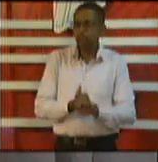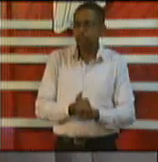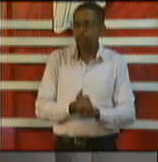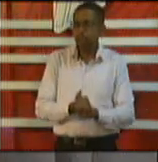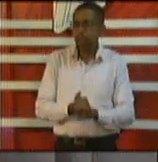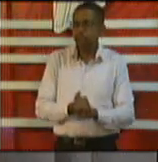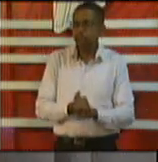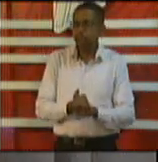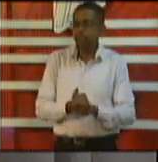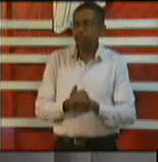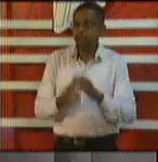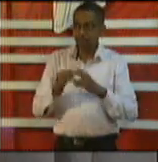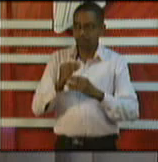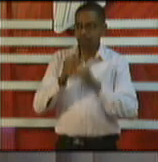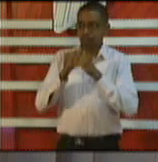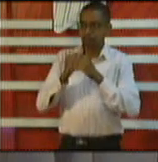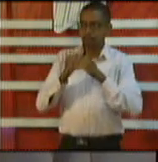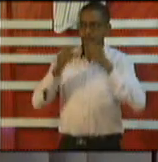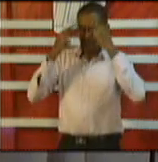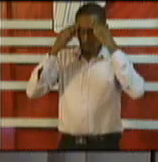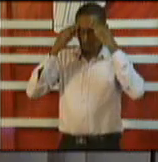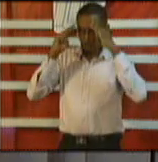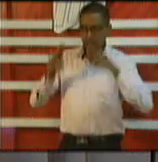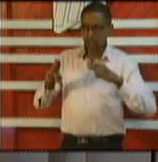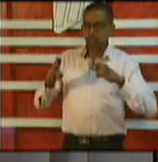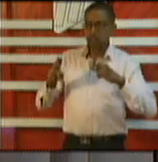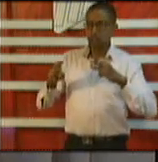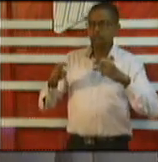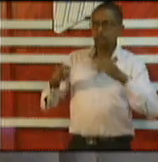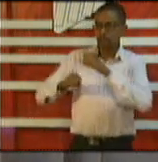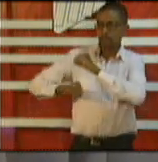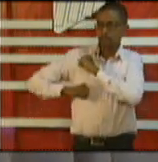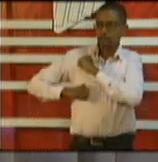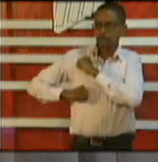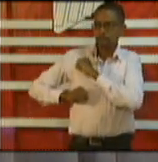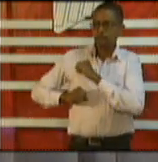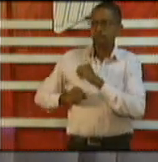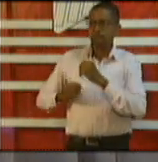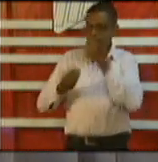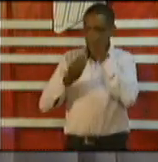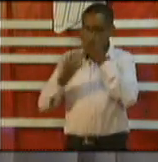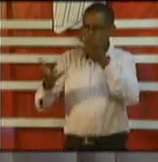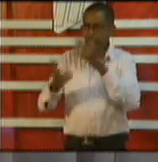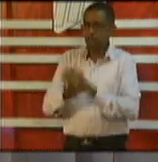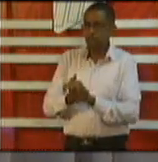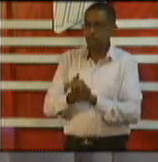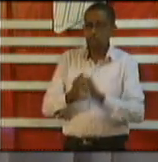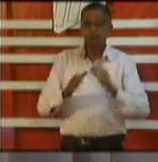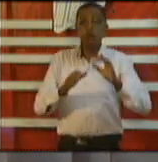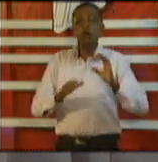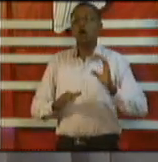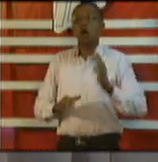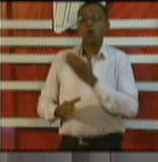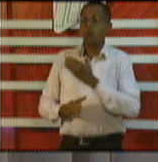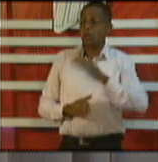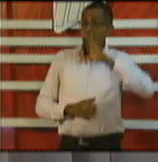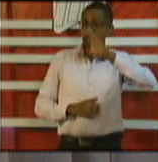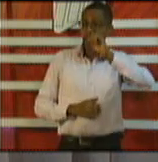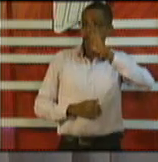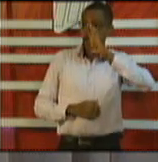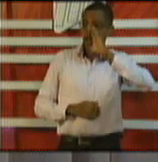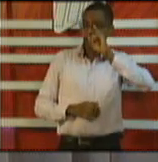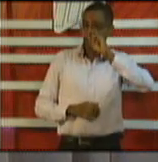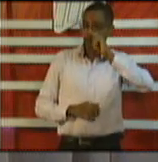and this virtual interaction has a lot of positives in fact our cabinet is still meeting on a virtually basis virtually